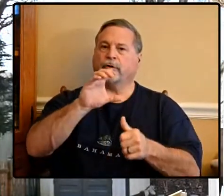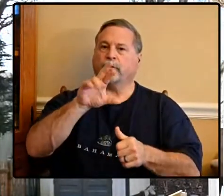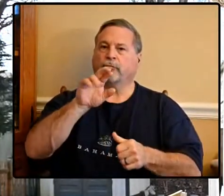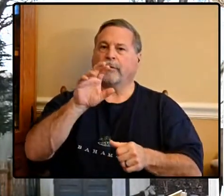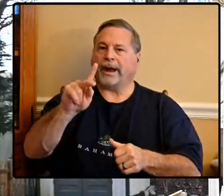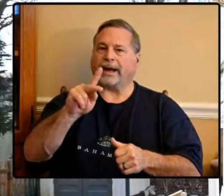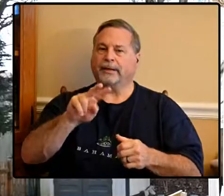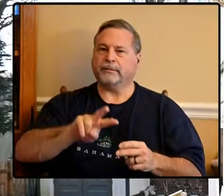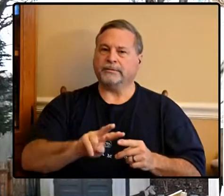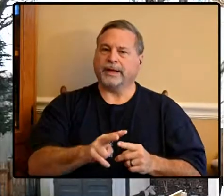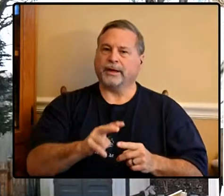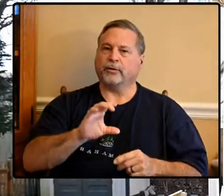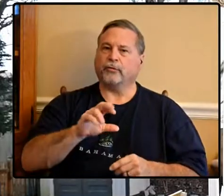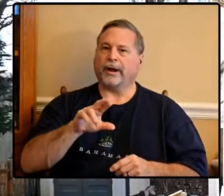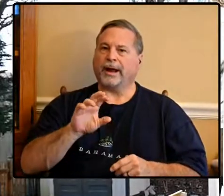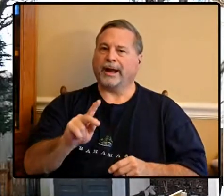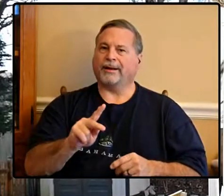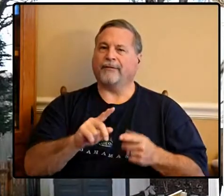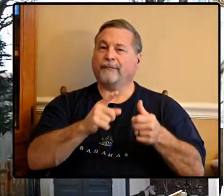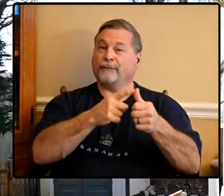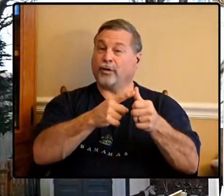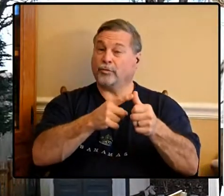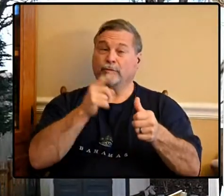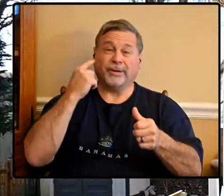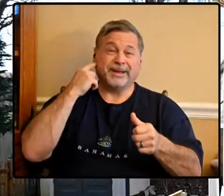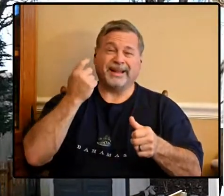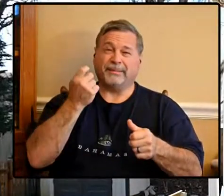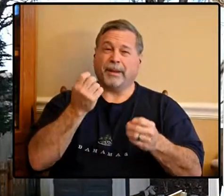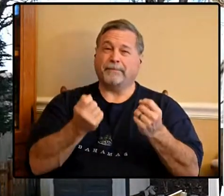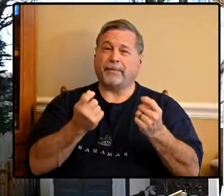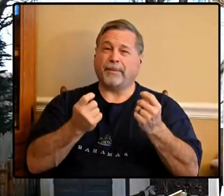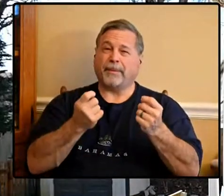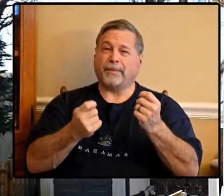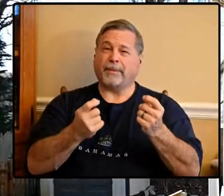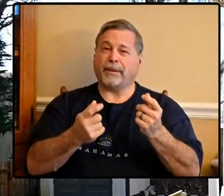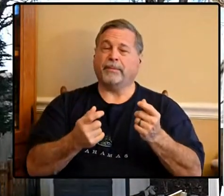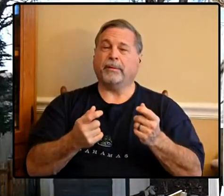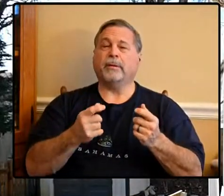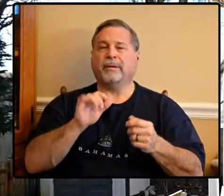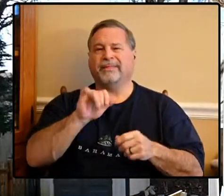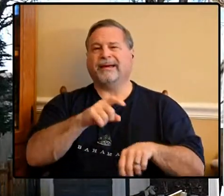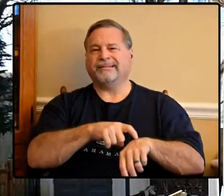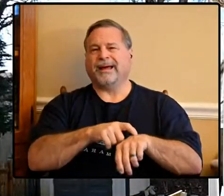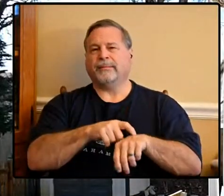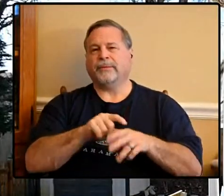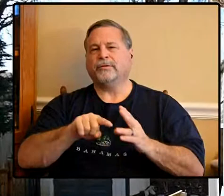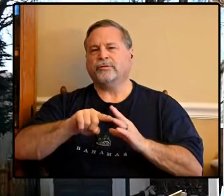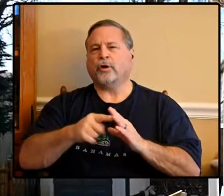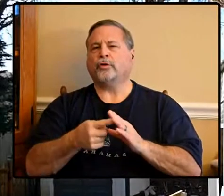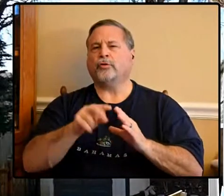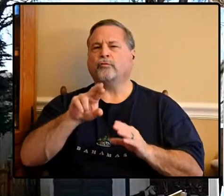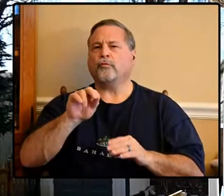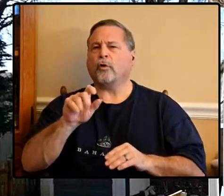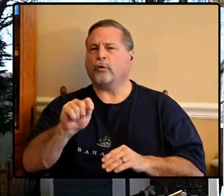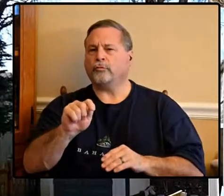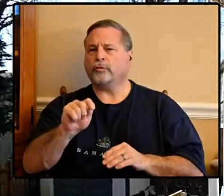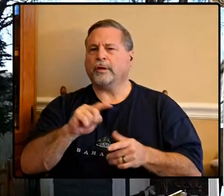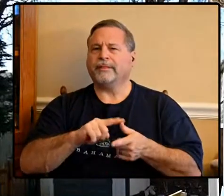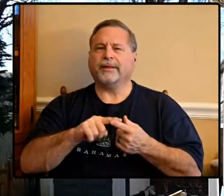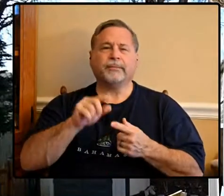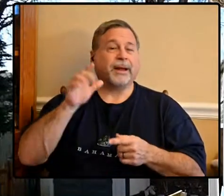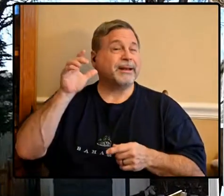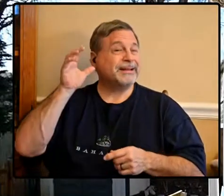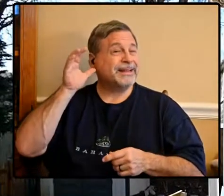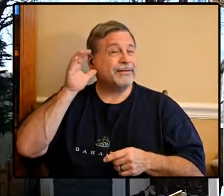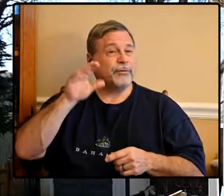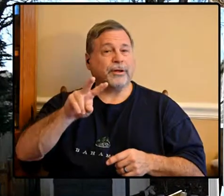first crack a little popping about at that point you're starting to roast then you're gonna listen for a second